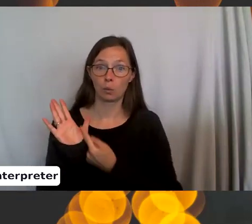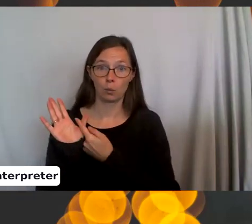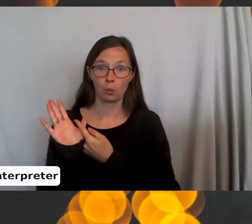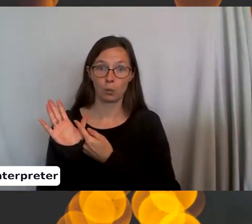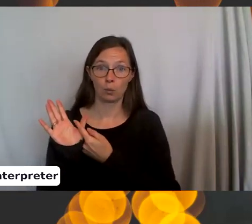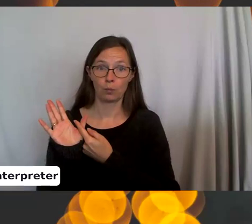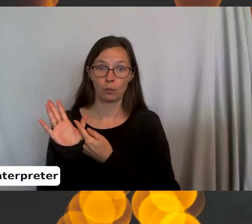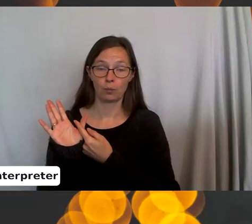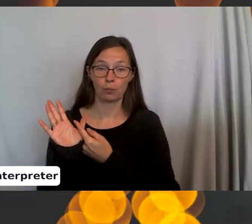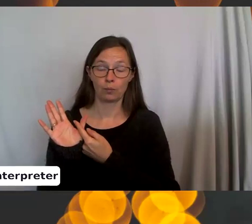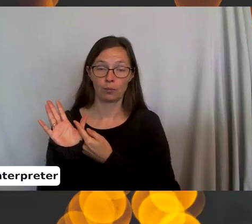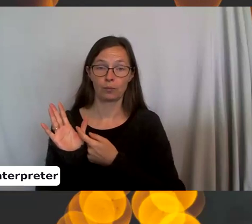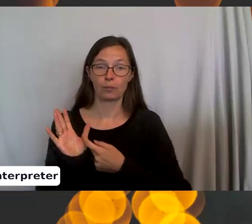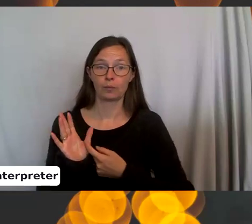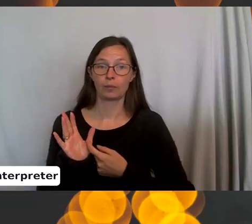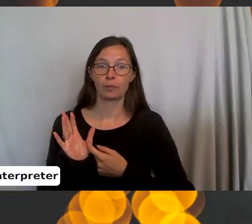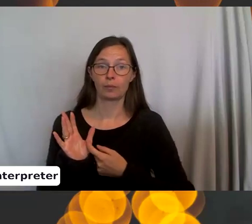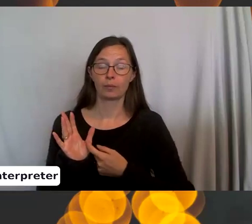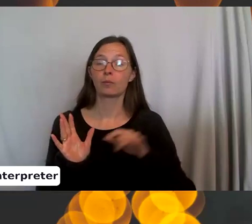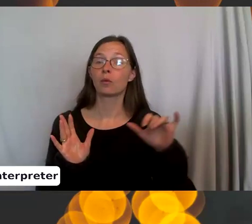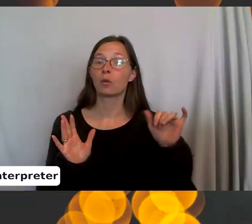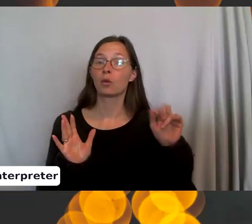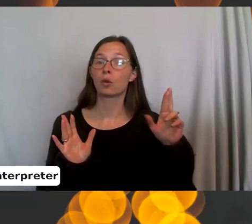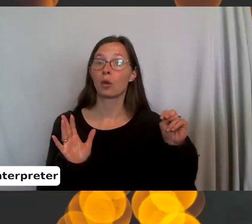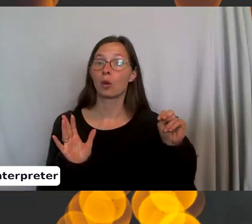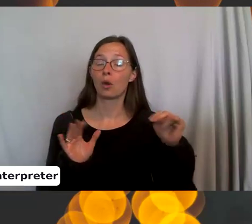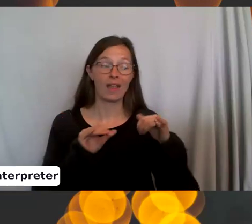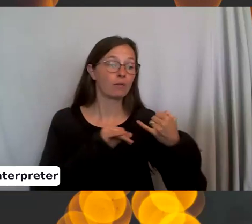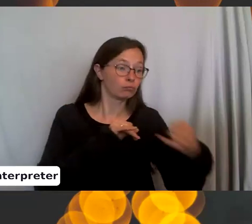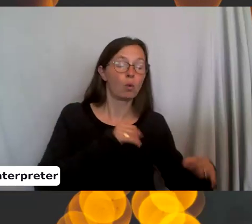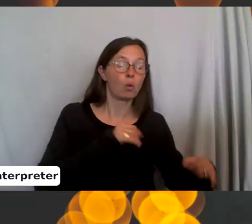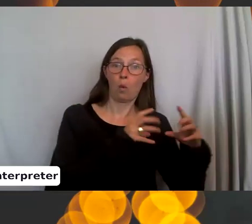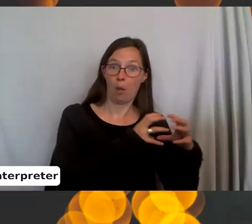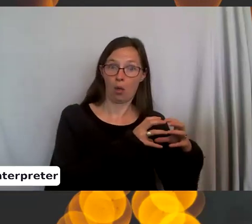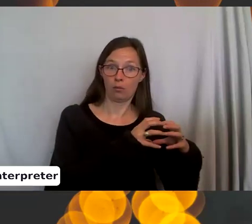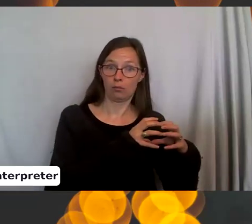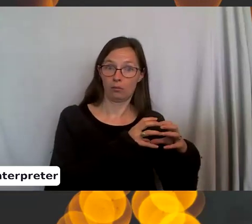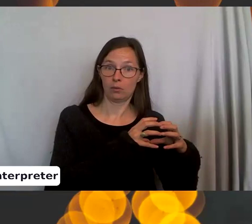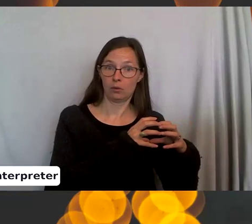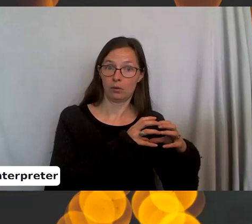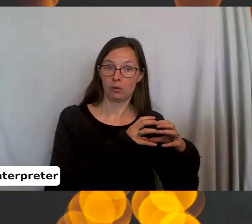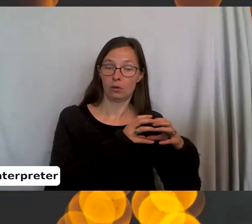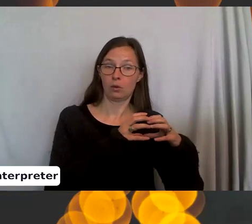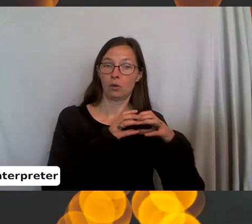Hold it there. Take the yarn that's attached to the ball, wrap it around the needle.